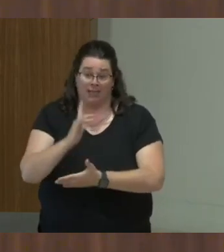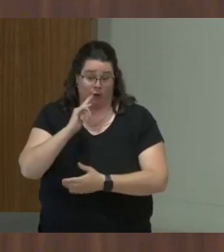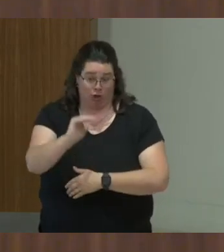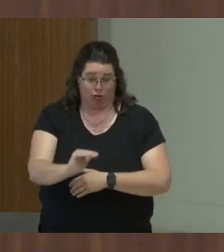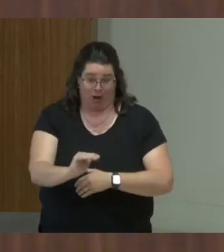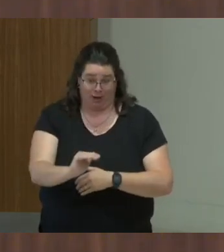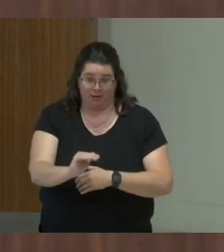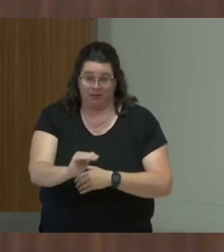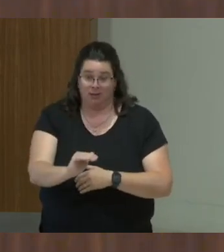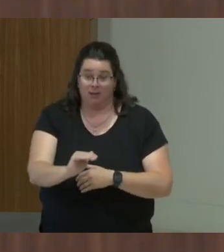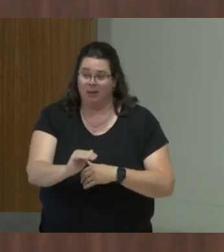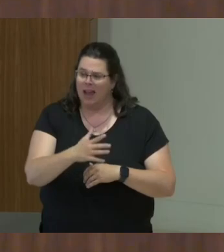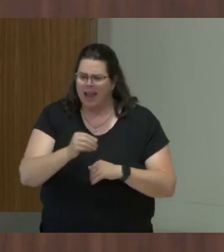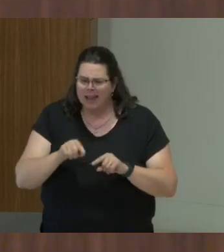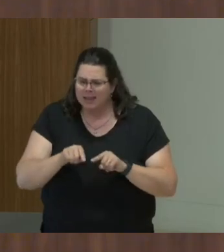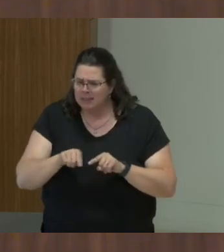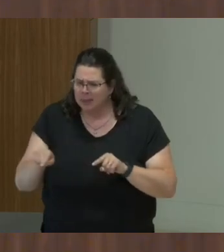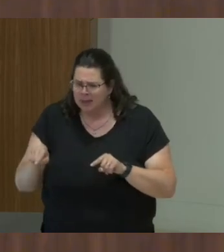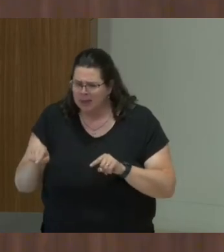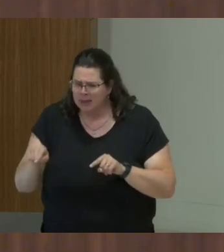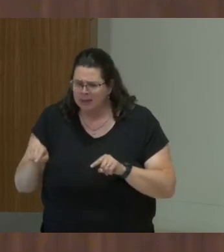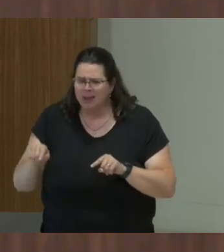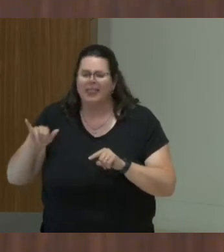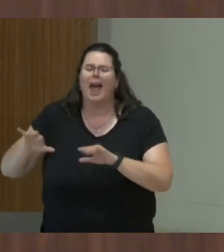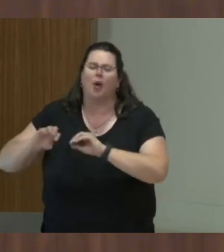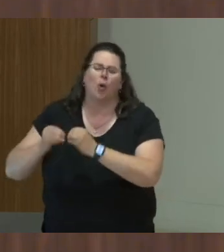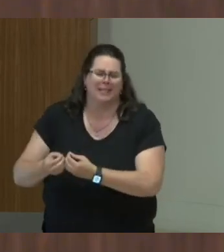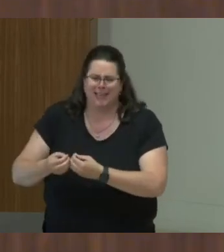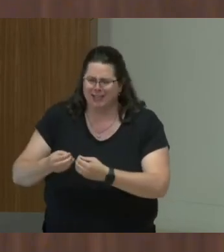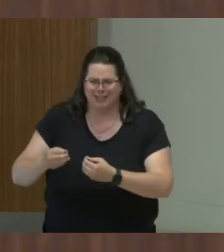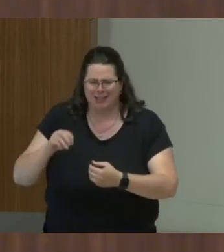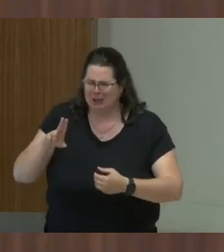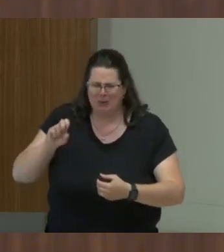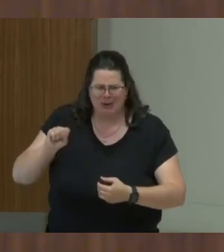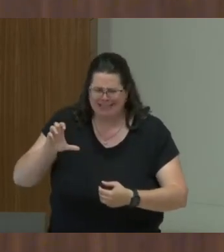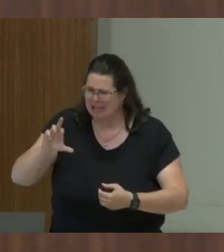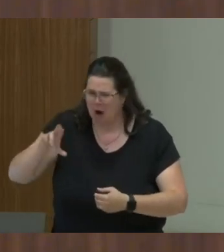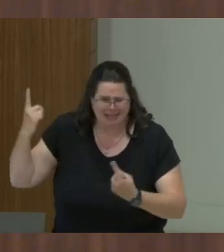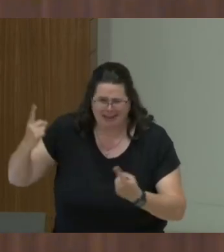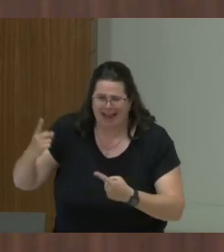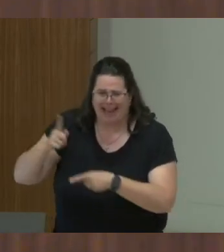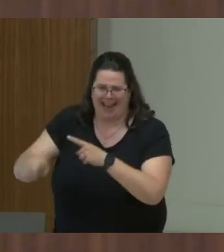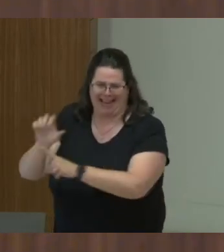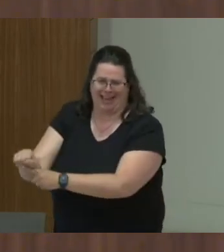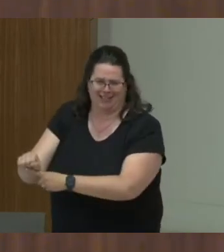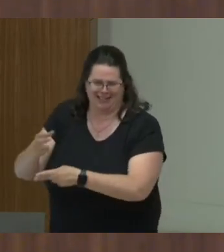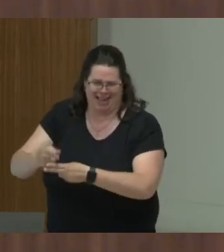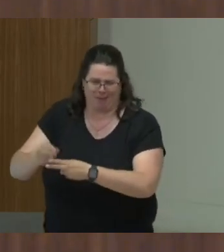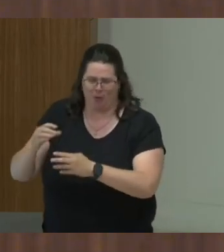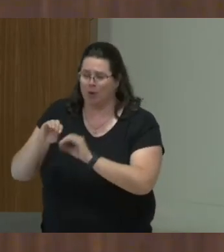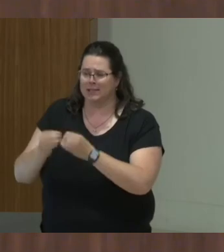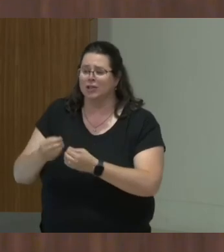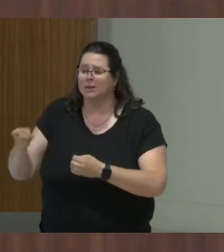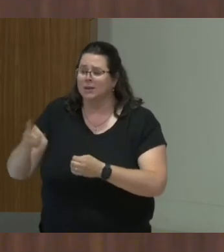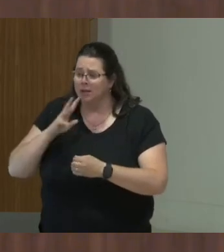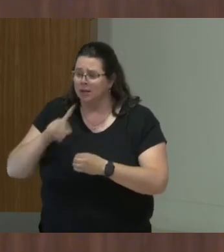And this NCPCR has issued safety guidelines for all institutions. And it talks about ongoing review